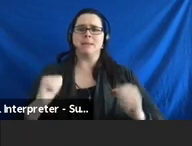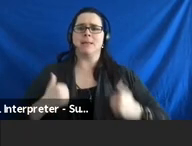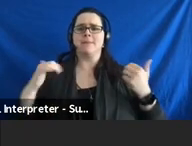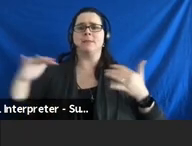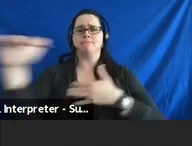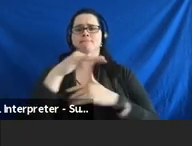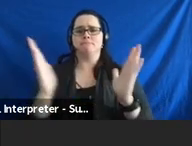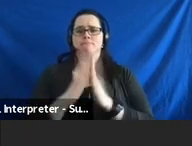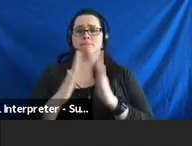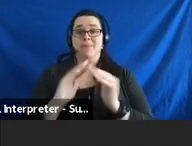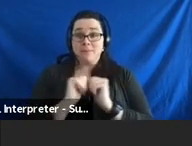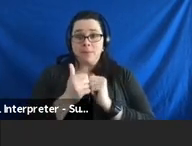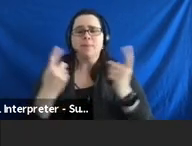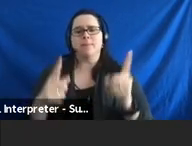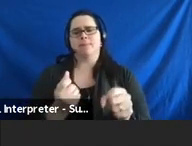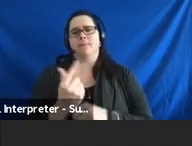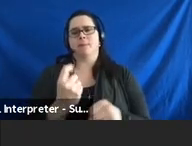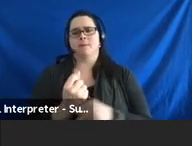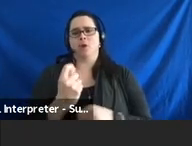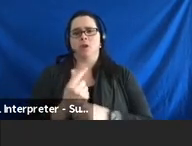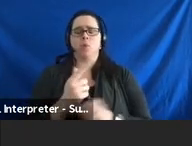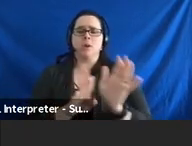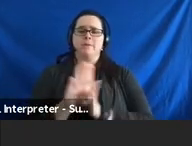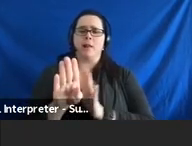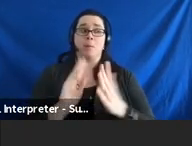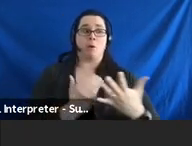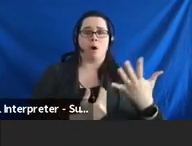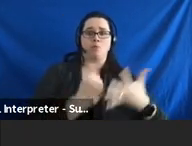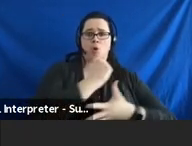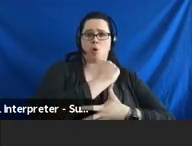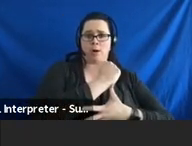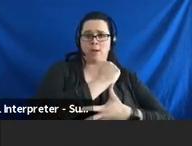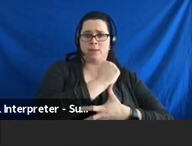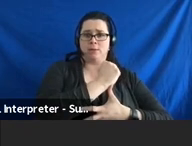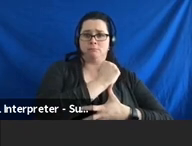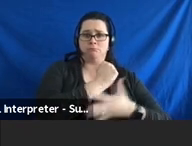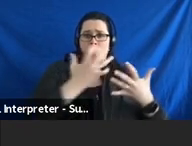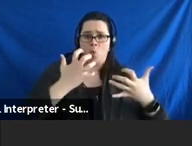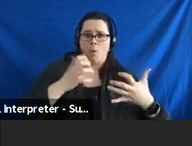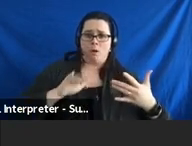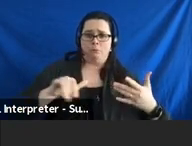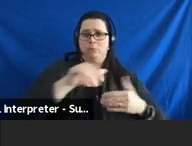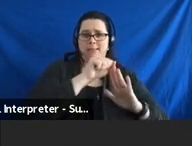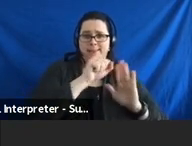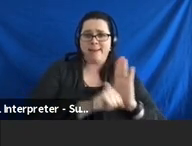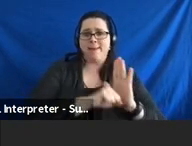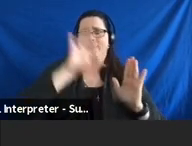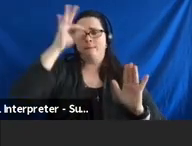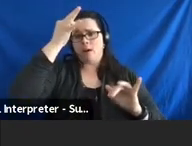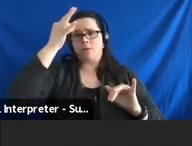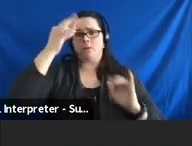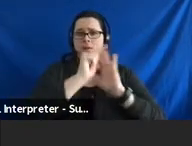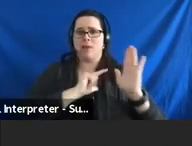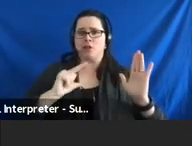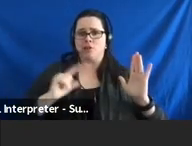And we do this yearly. We develop what our priorities are that we want our state and federal legislators